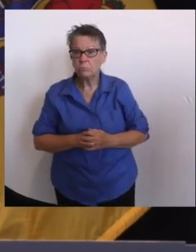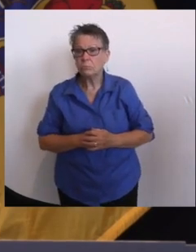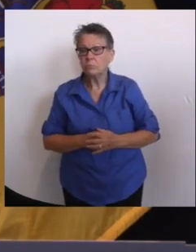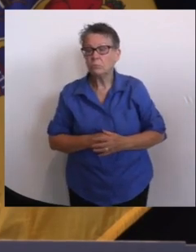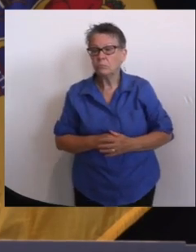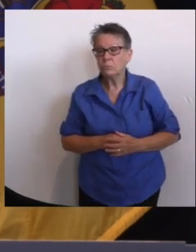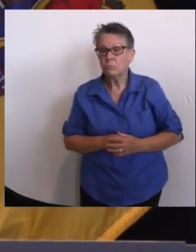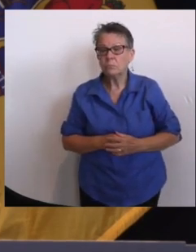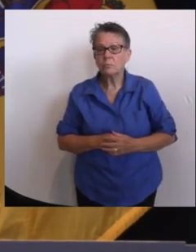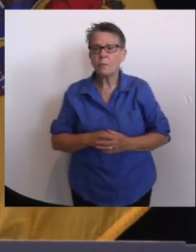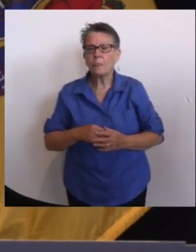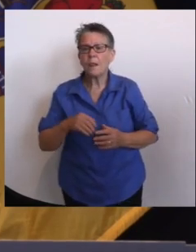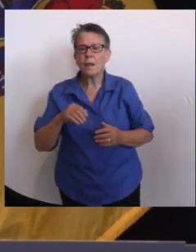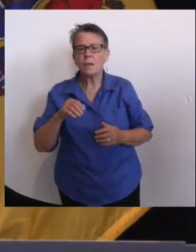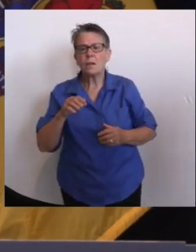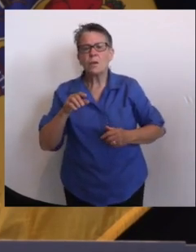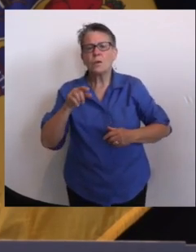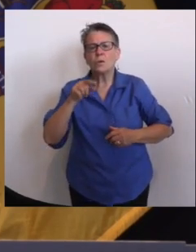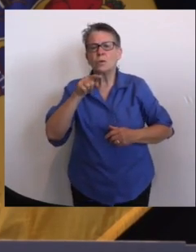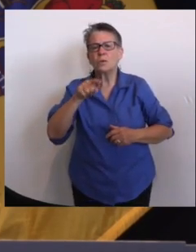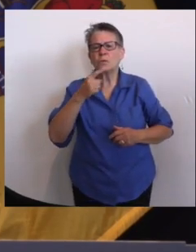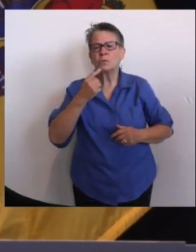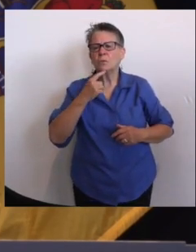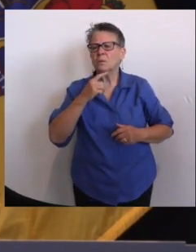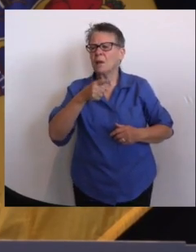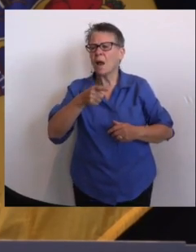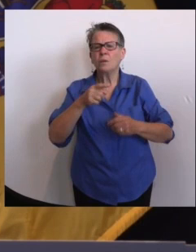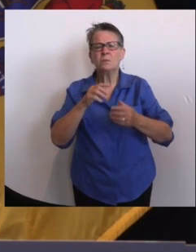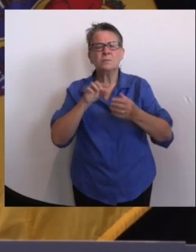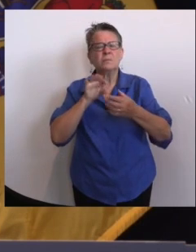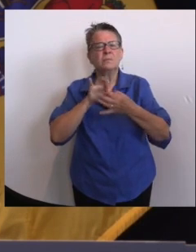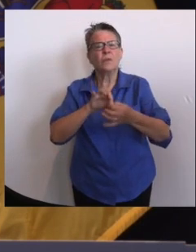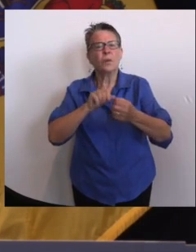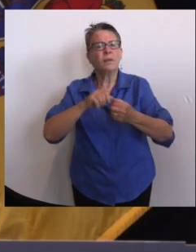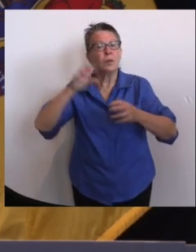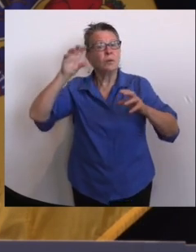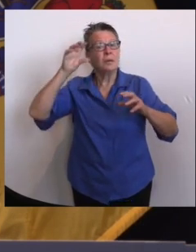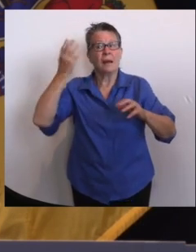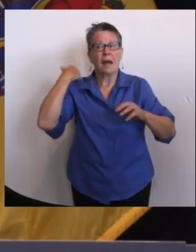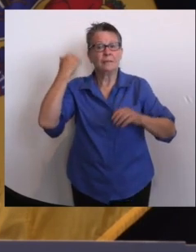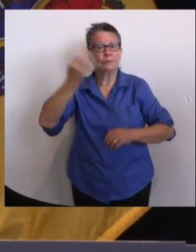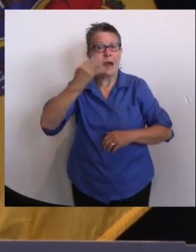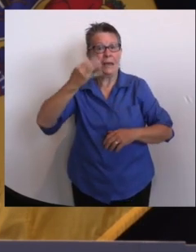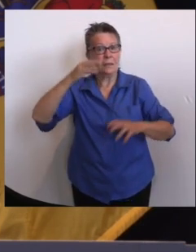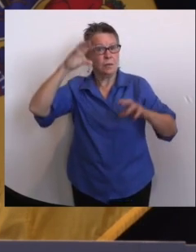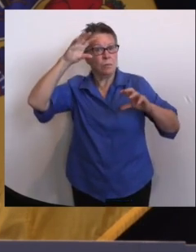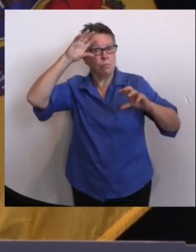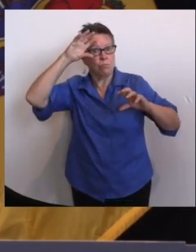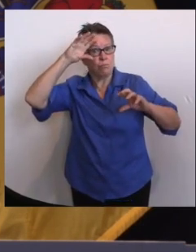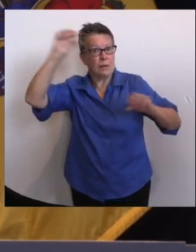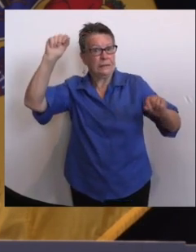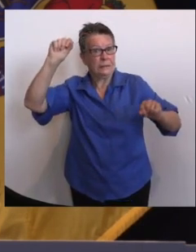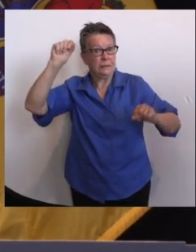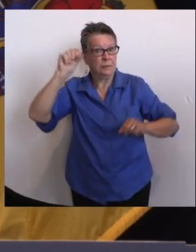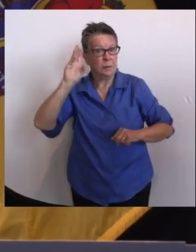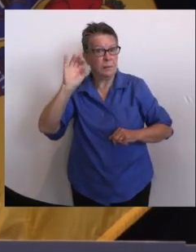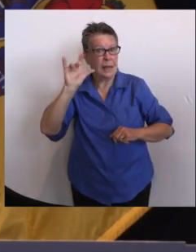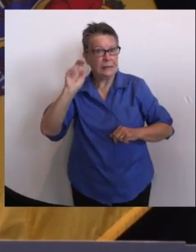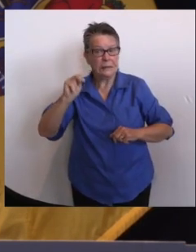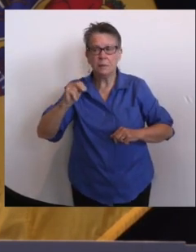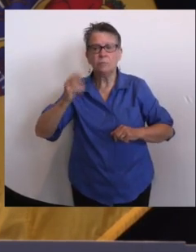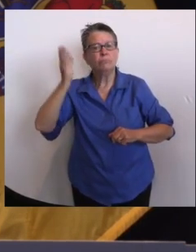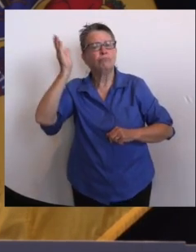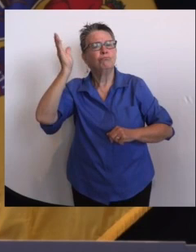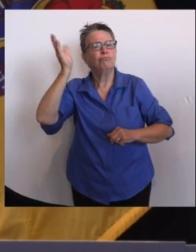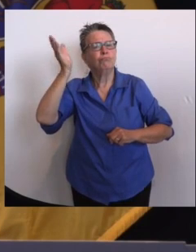on Friday. I think we're awaiting the OSHA guidelines to come out, exactly